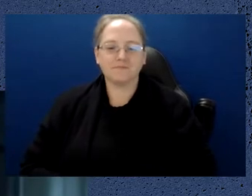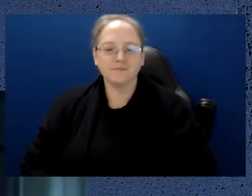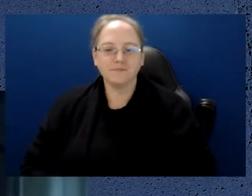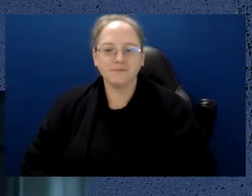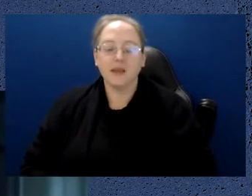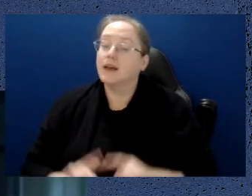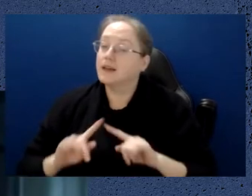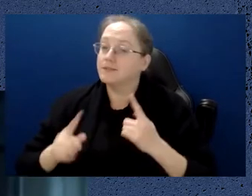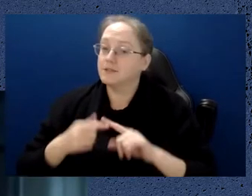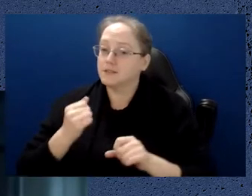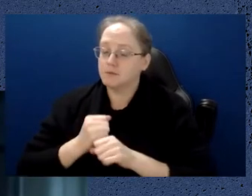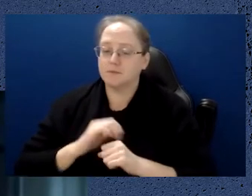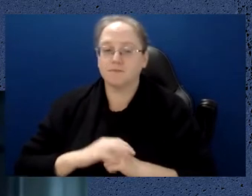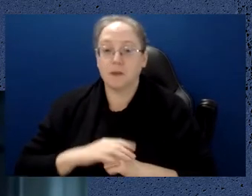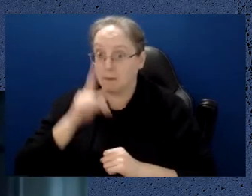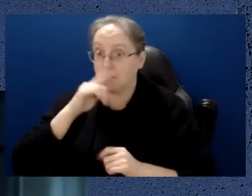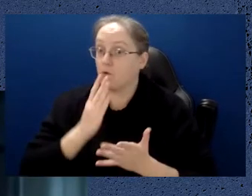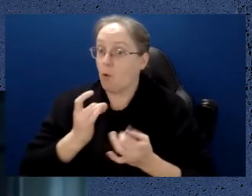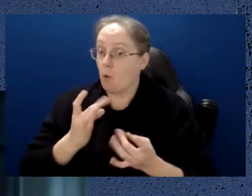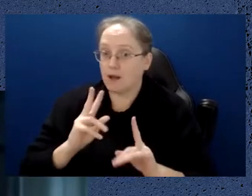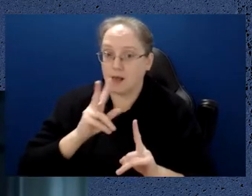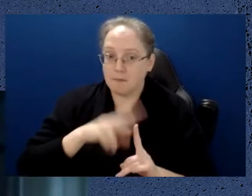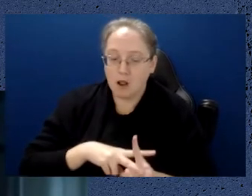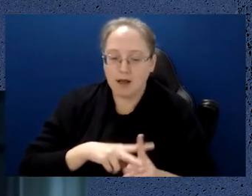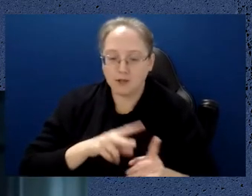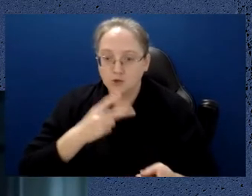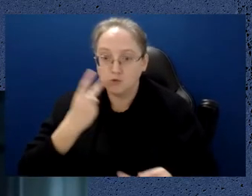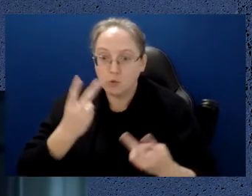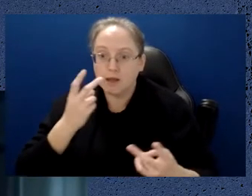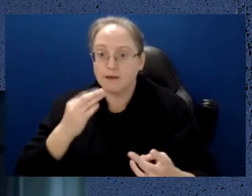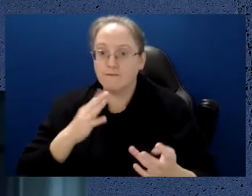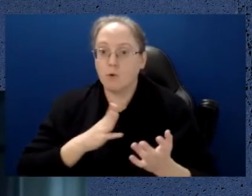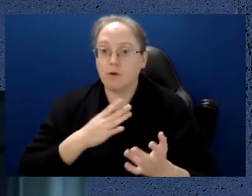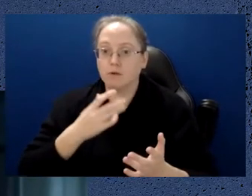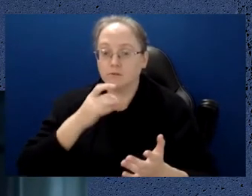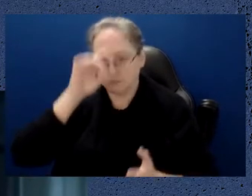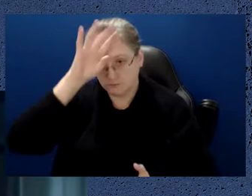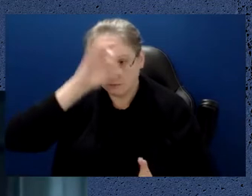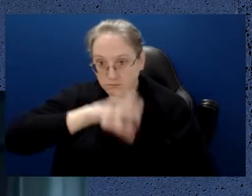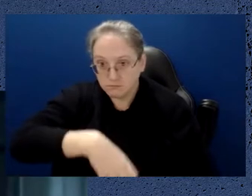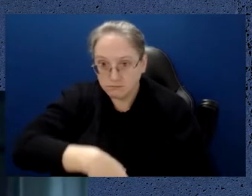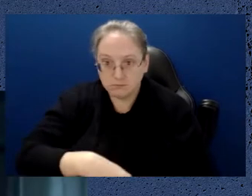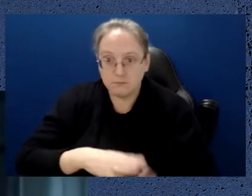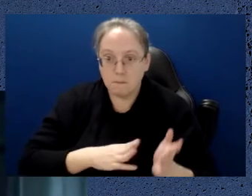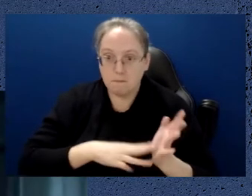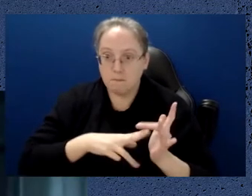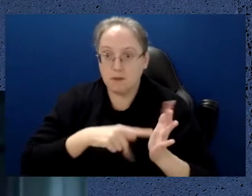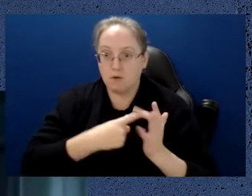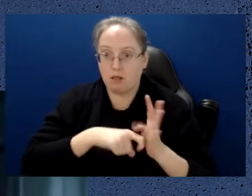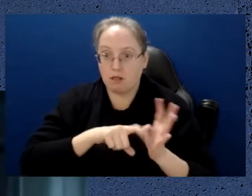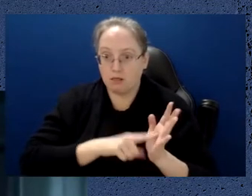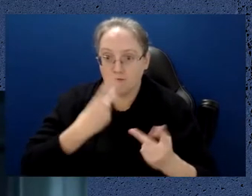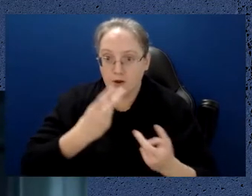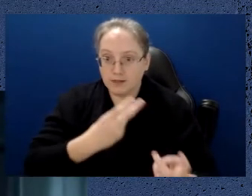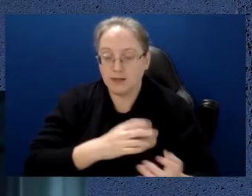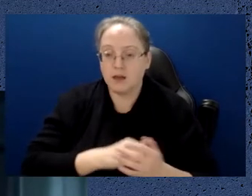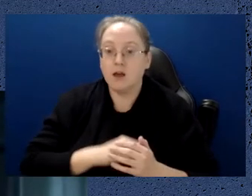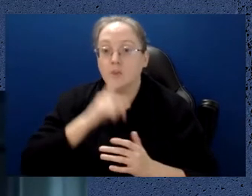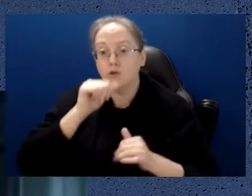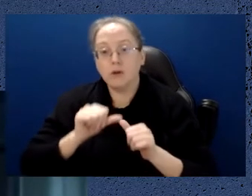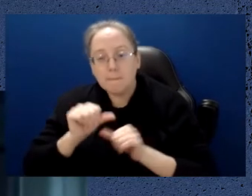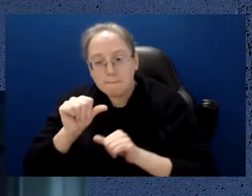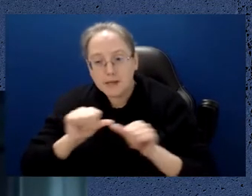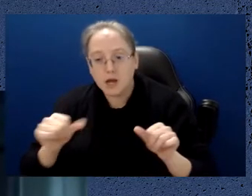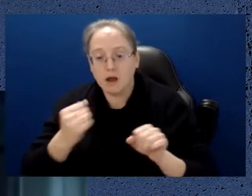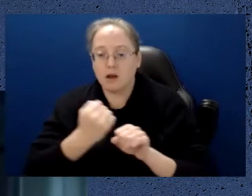example which people have actually applied to prospecting for minerals is you can do exquisitely accurate